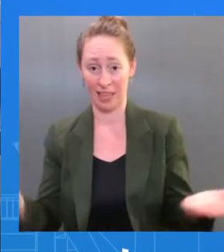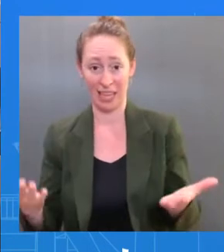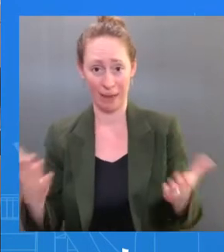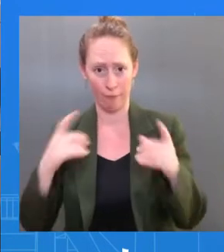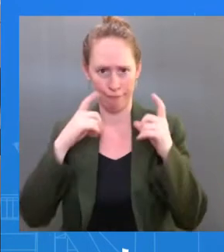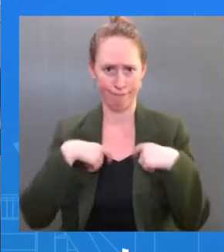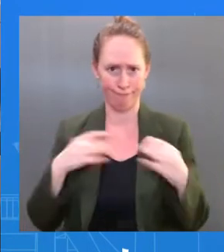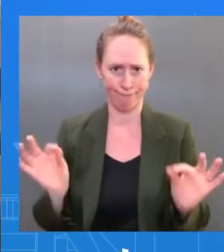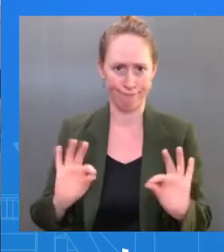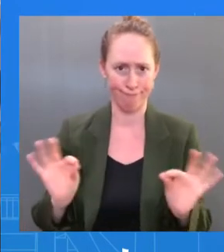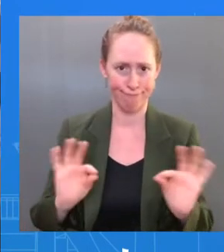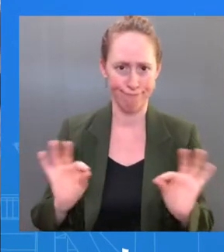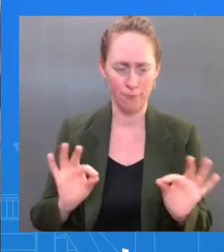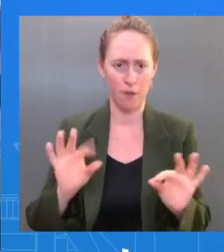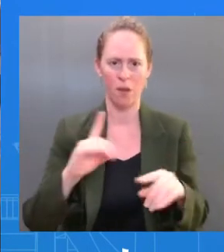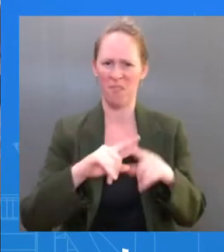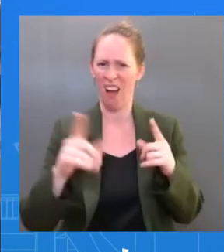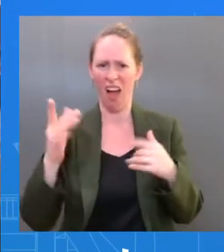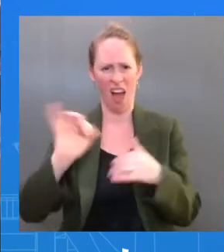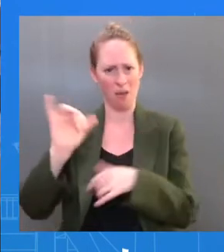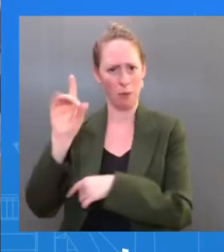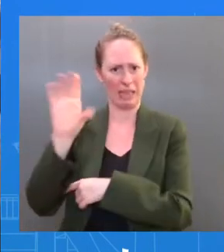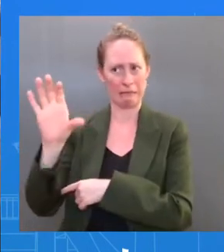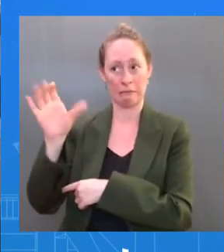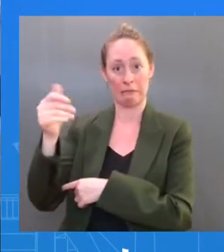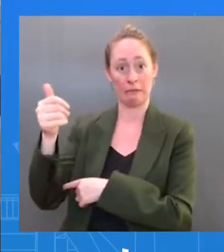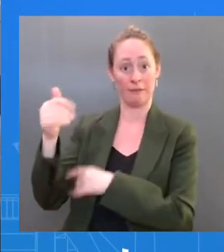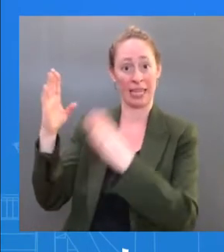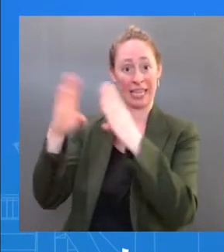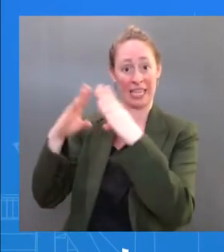masks indoors, especially as the President now we see has COVID?